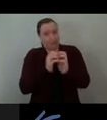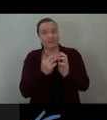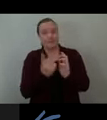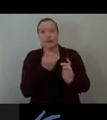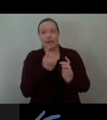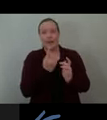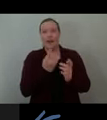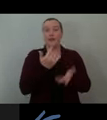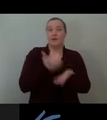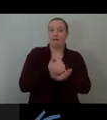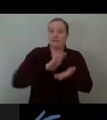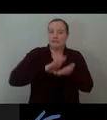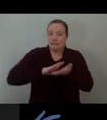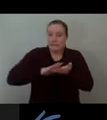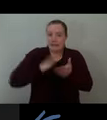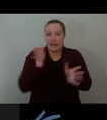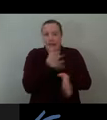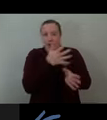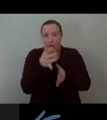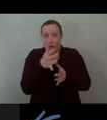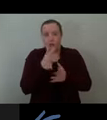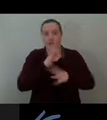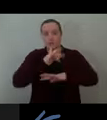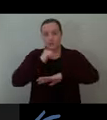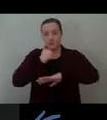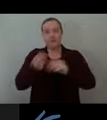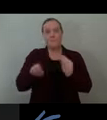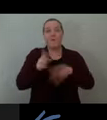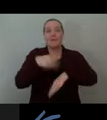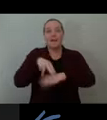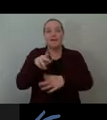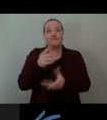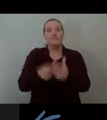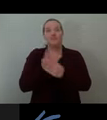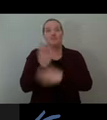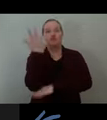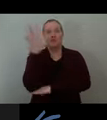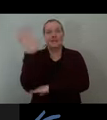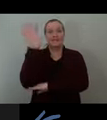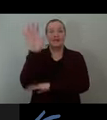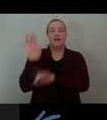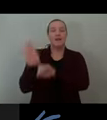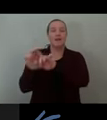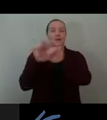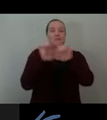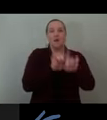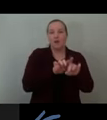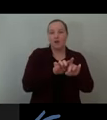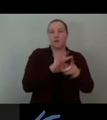re-establish Toronto's own native trees, and champion the city's canopy initiatives long into the future.